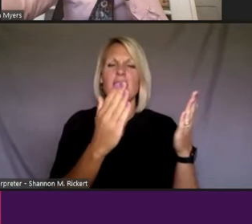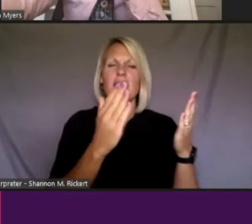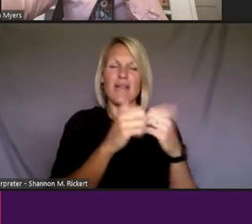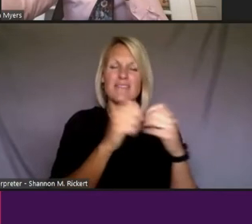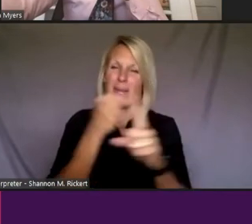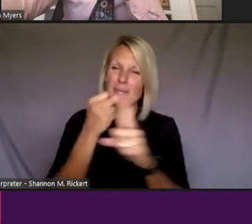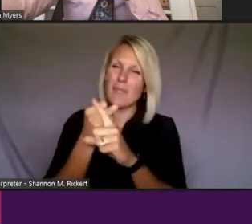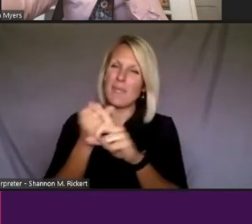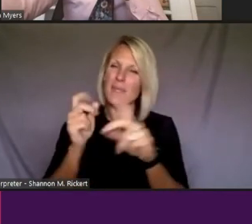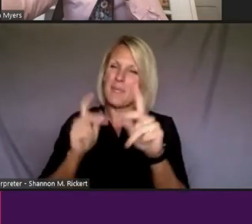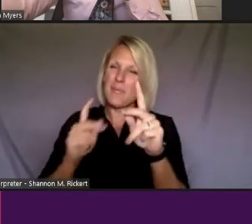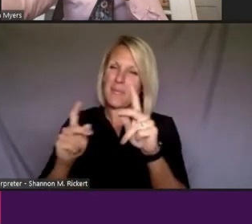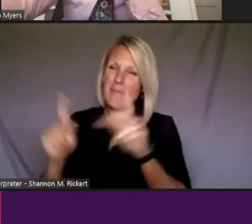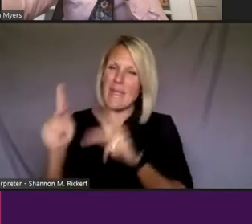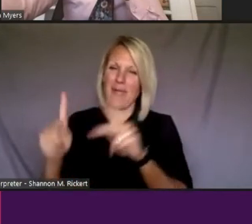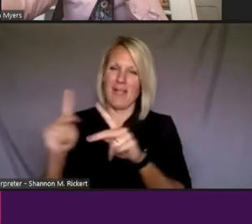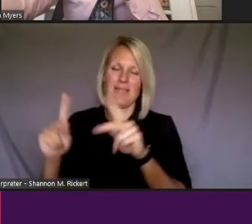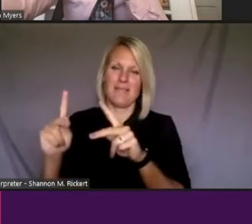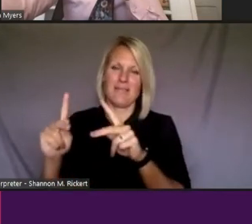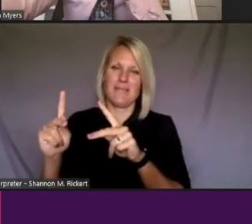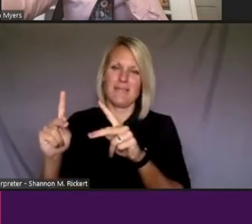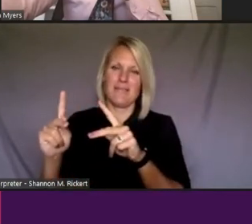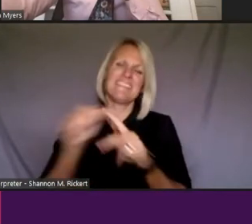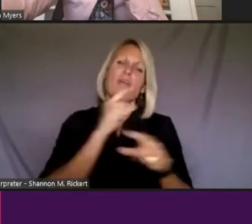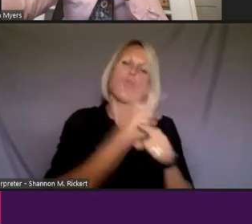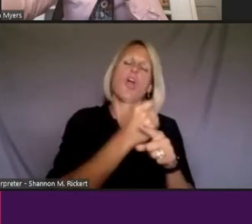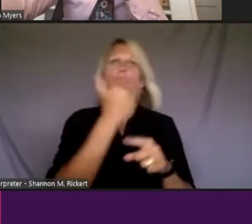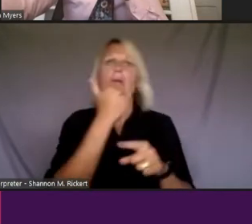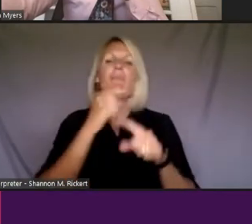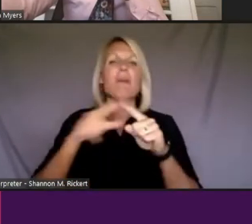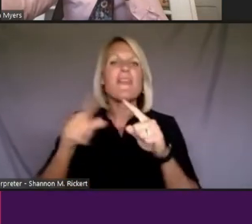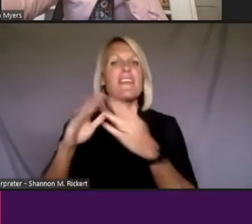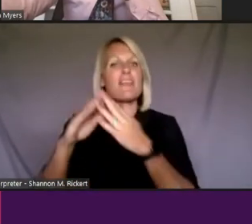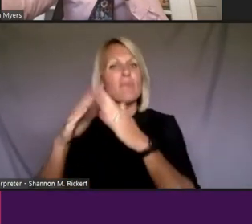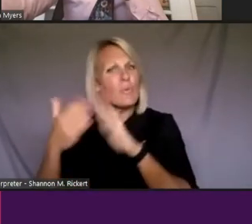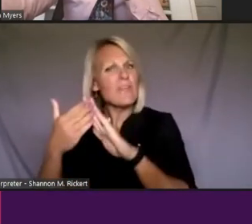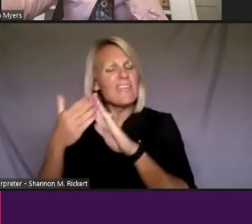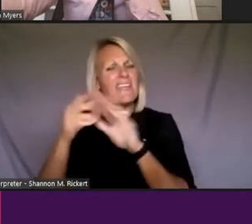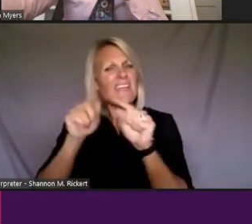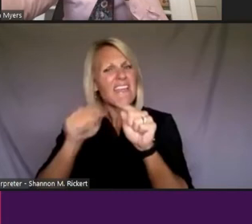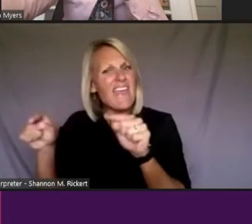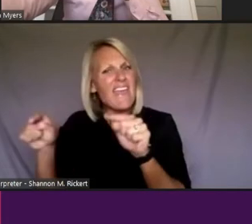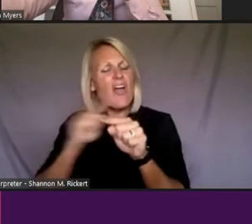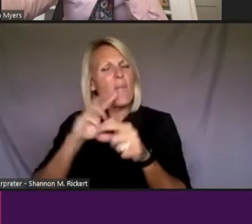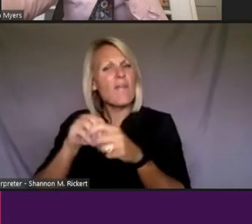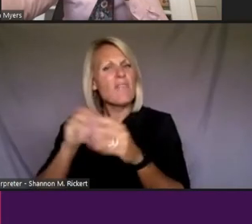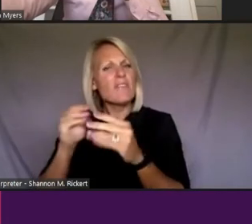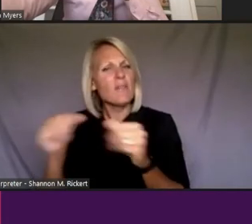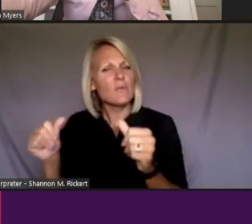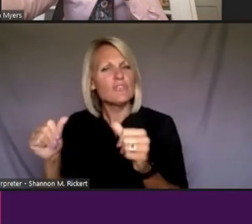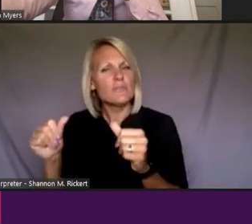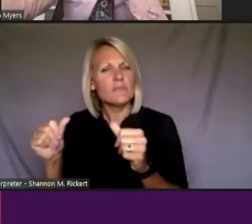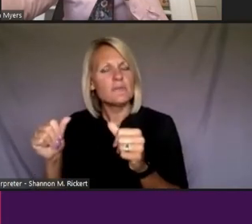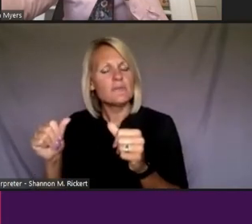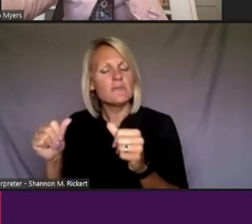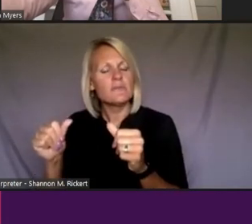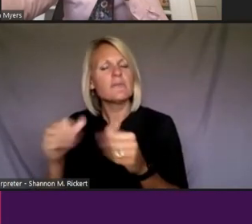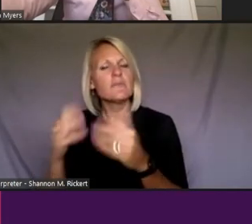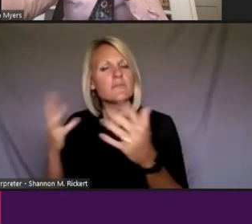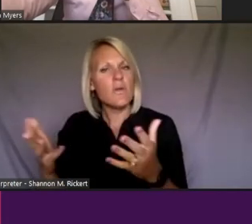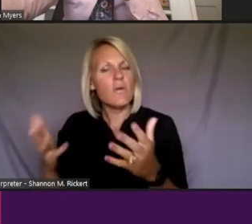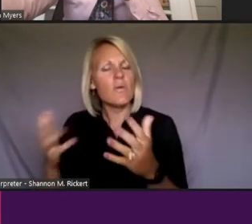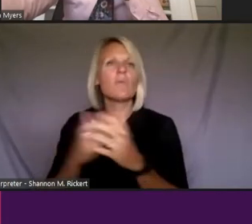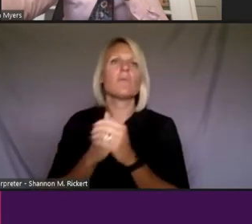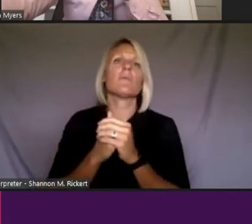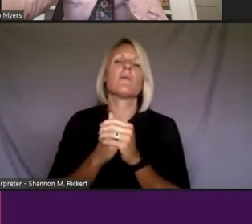wrong or right, but the reality that it's communities that are going to be part of the solution. So let me just open it up and ask,